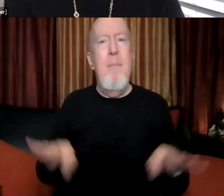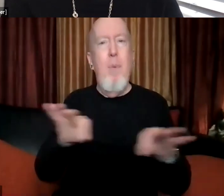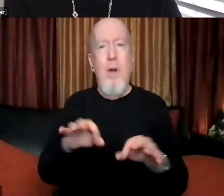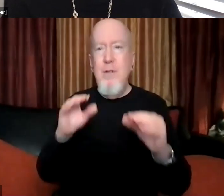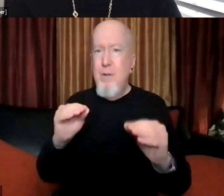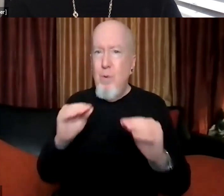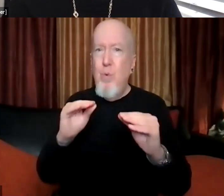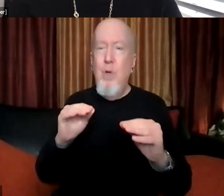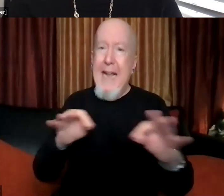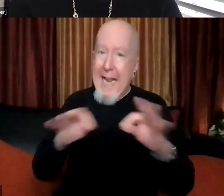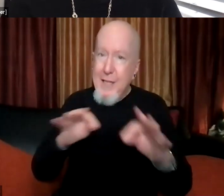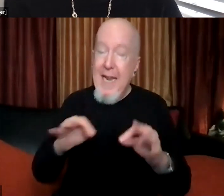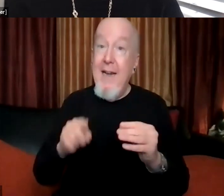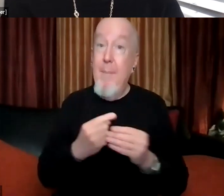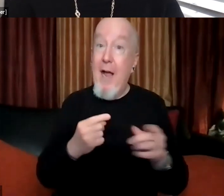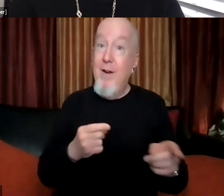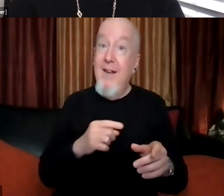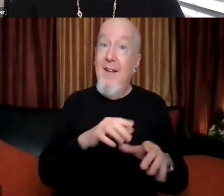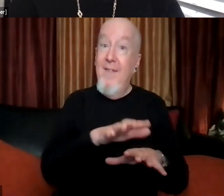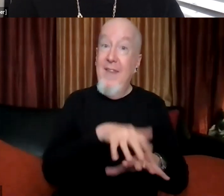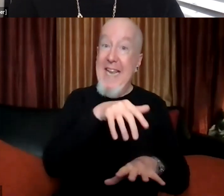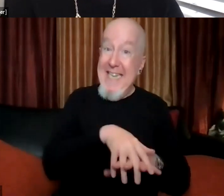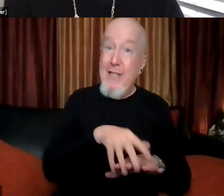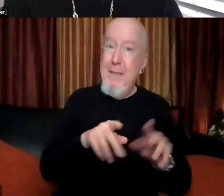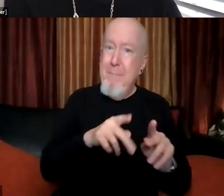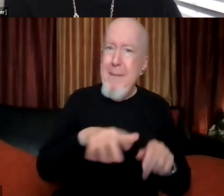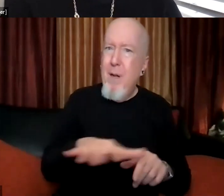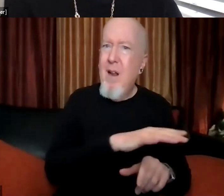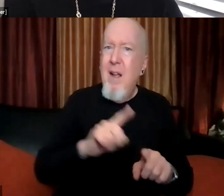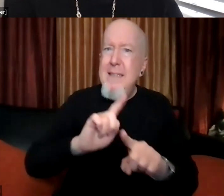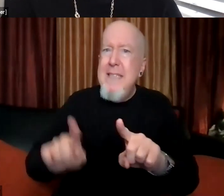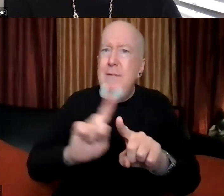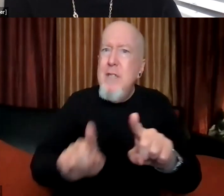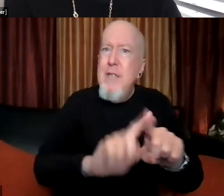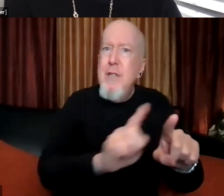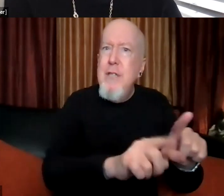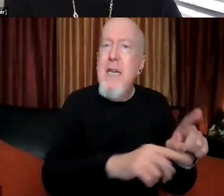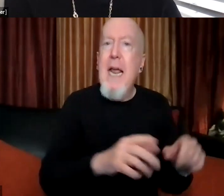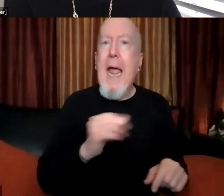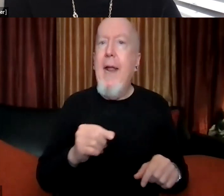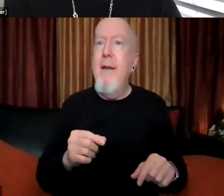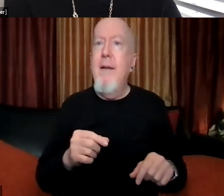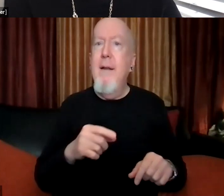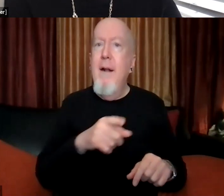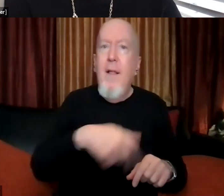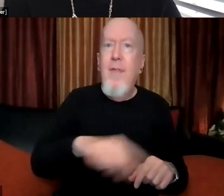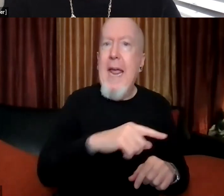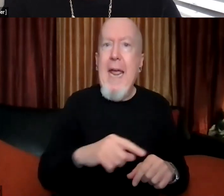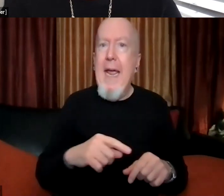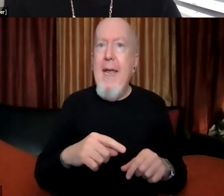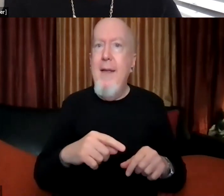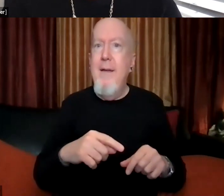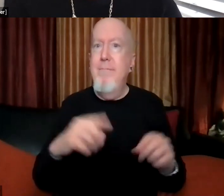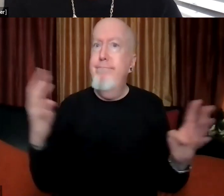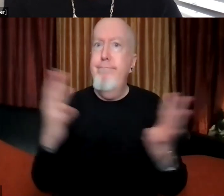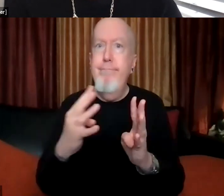diversity of the indigenous people and who they encountered first, right? Because, uh, in the state of New